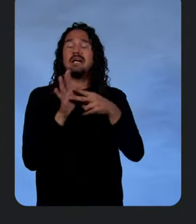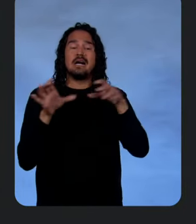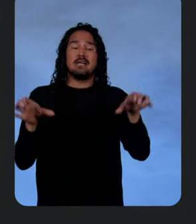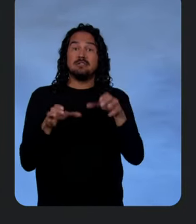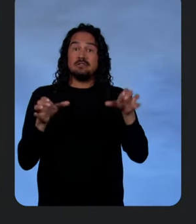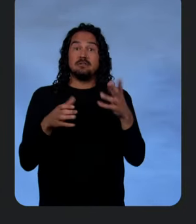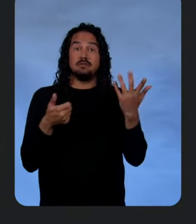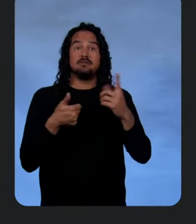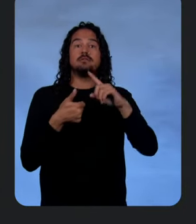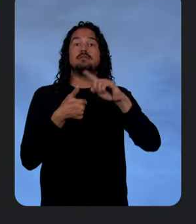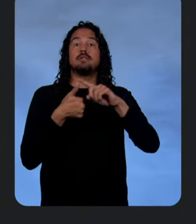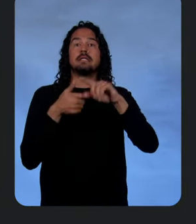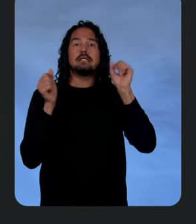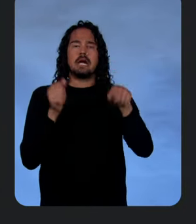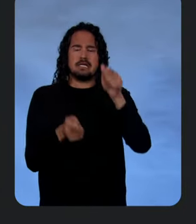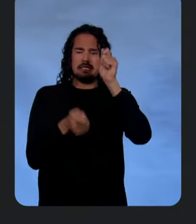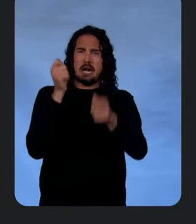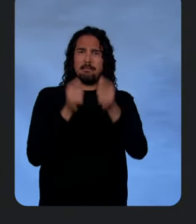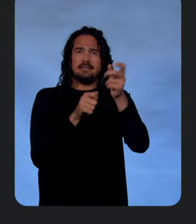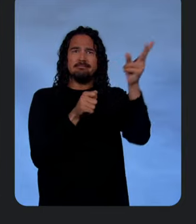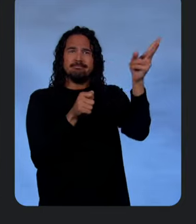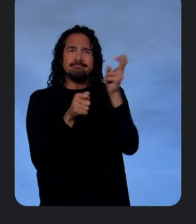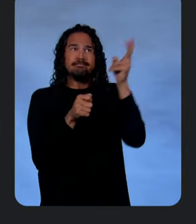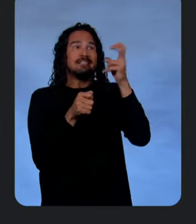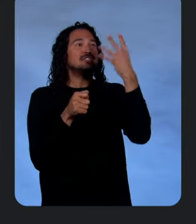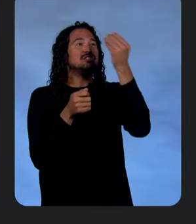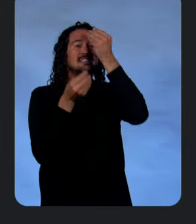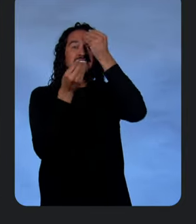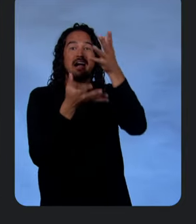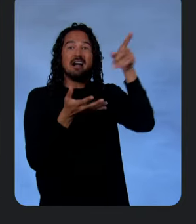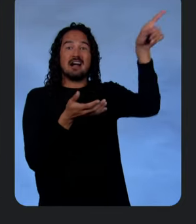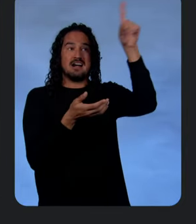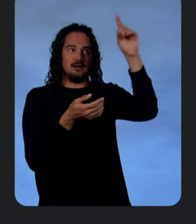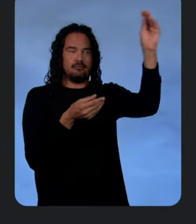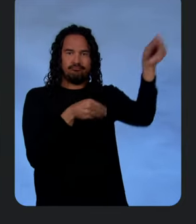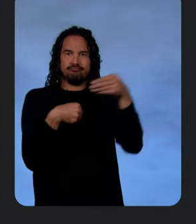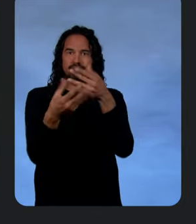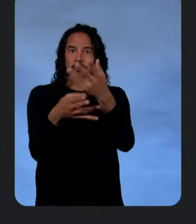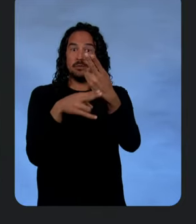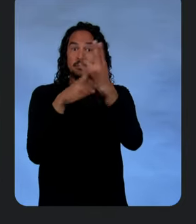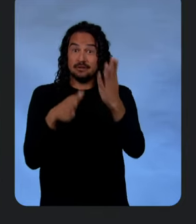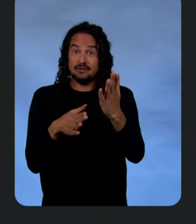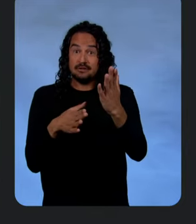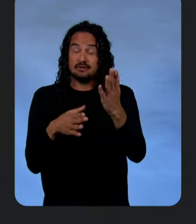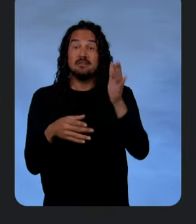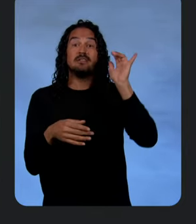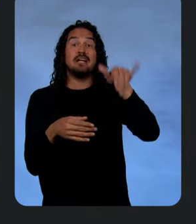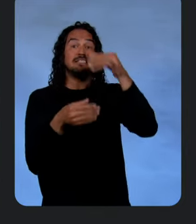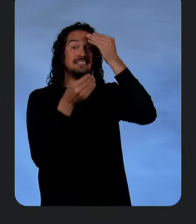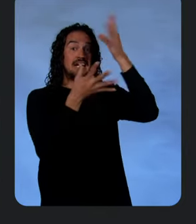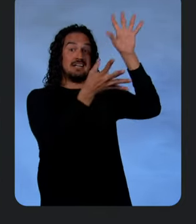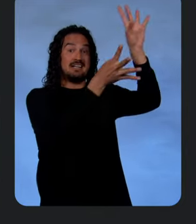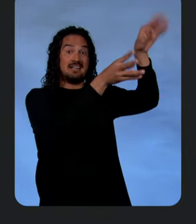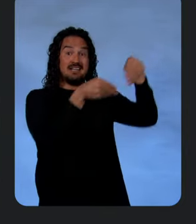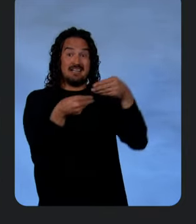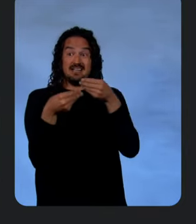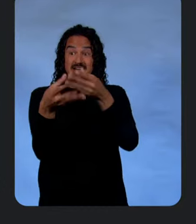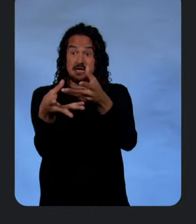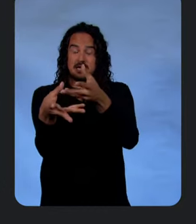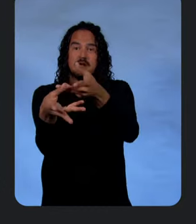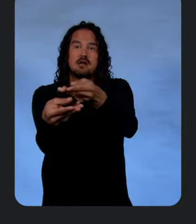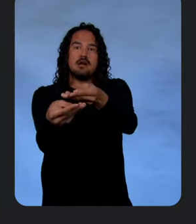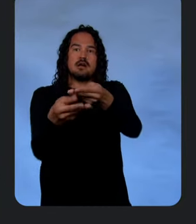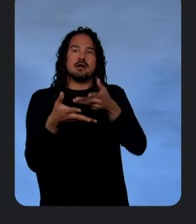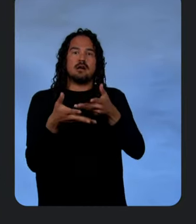dynamically fetch external data for the user. Number two, we can pass that data and return it into